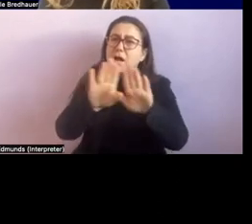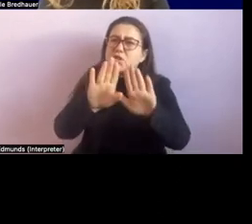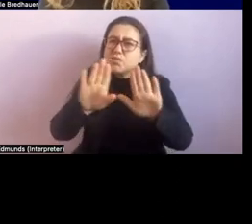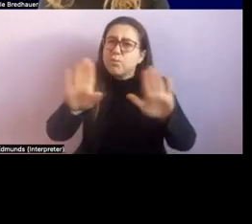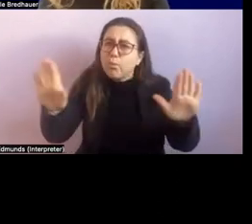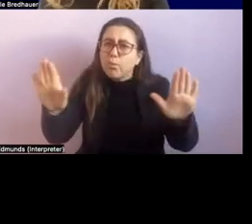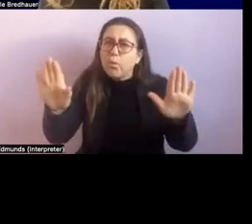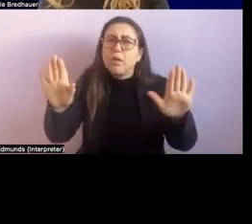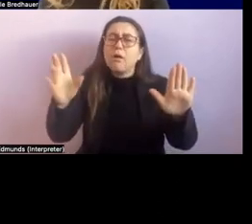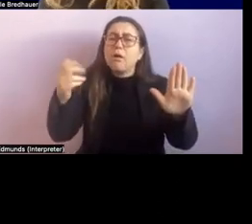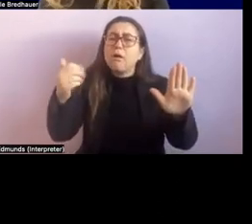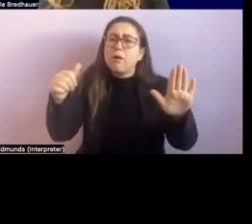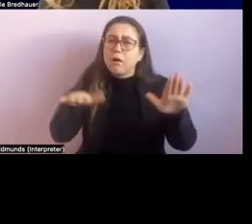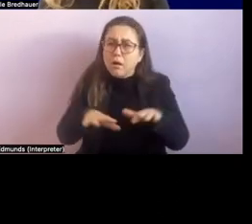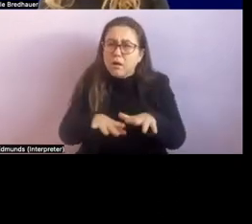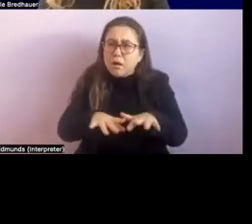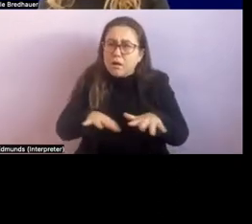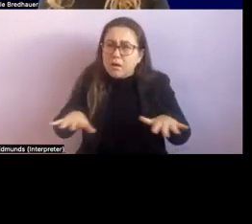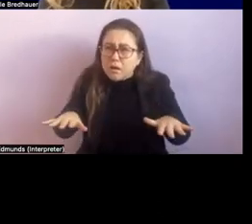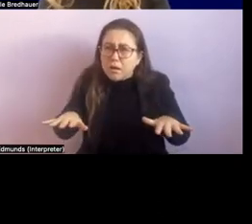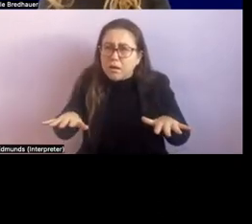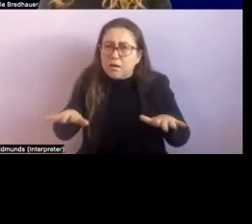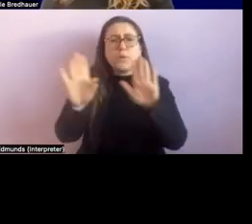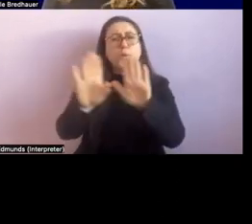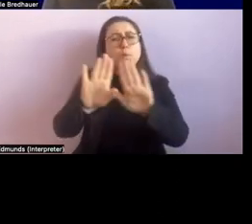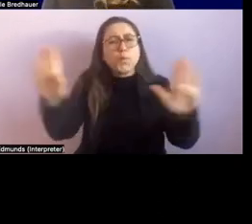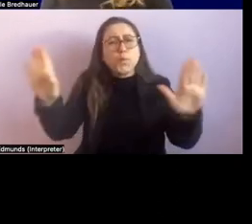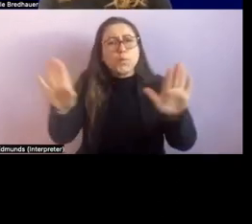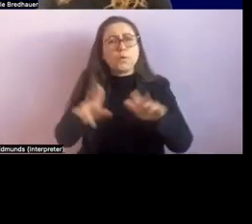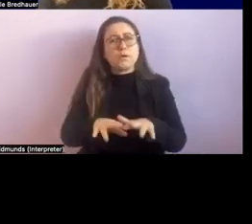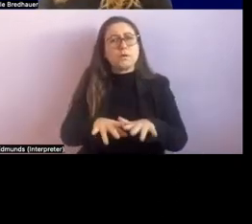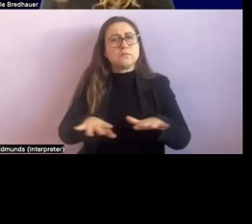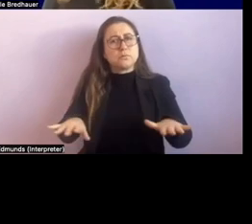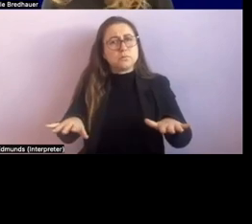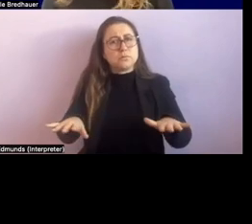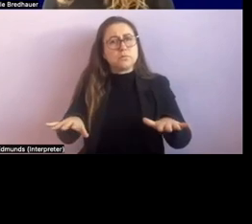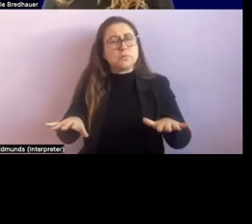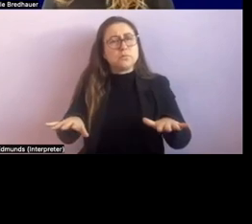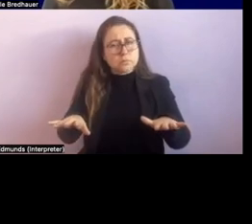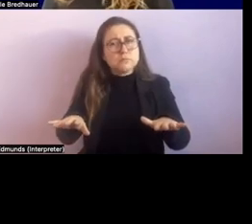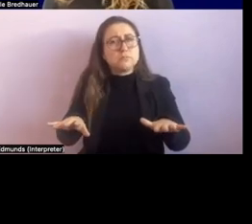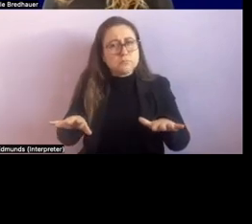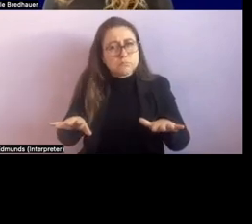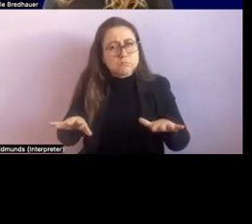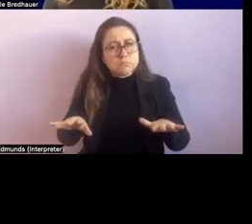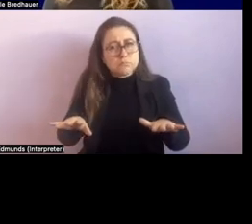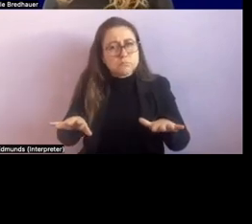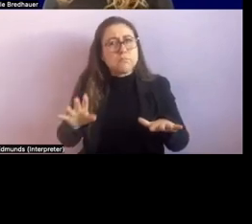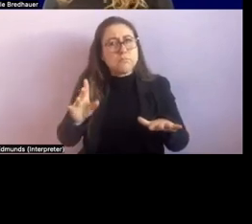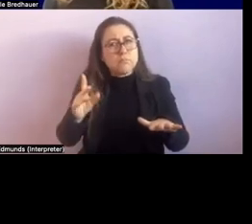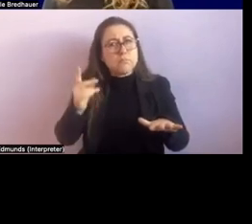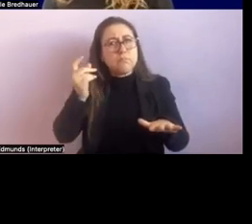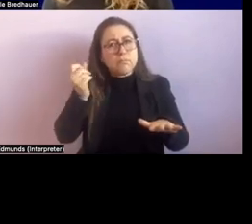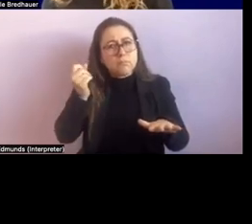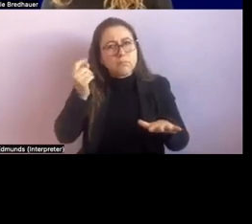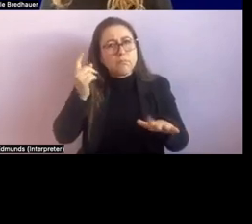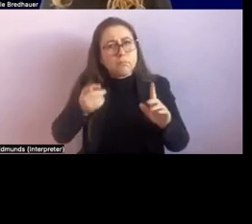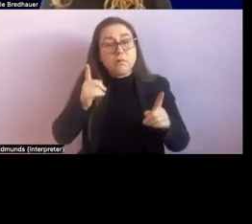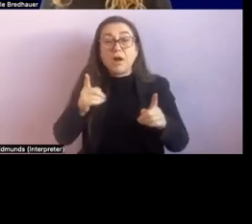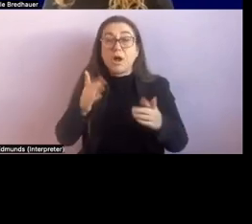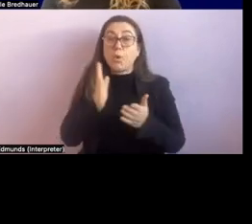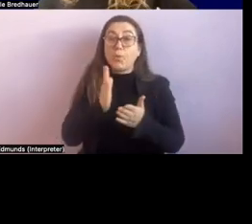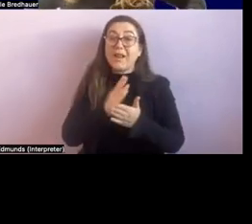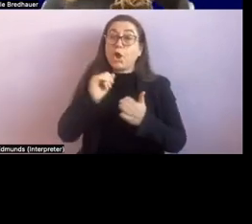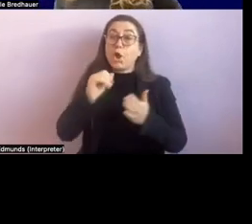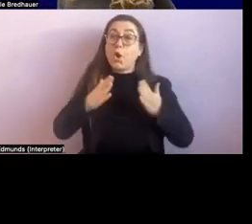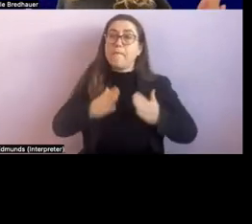those toes as well that's really important she's um leaning back and she's actually using her body as a